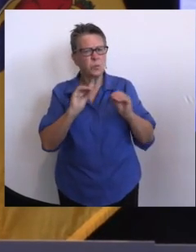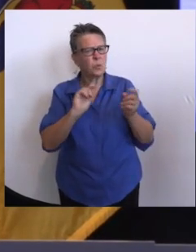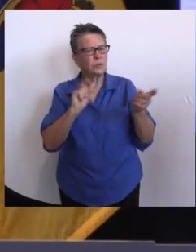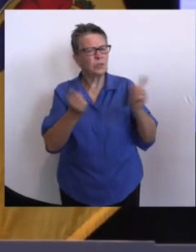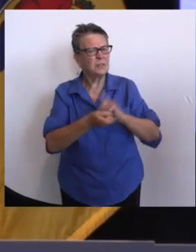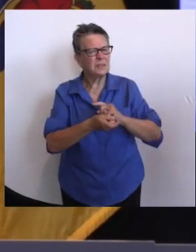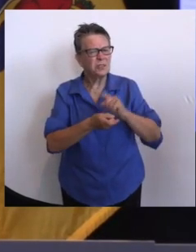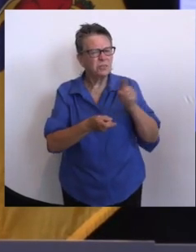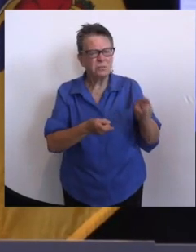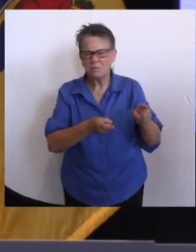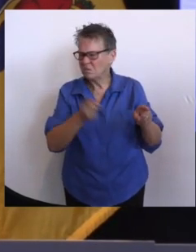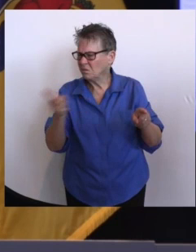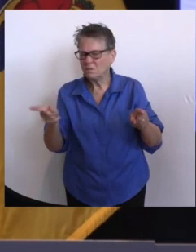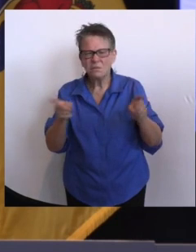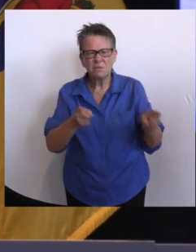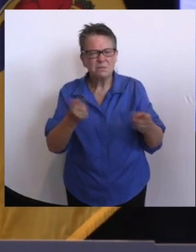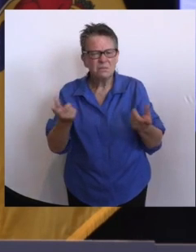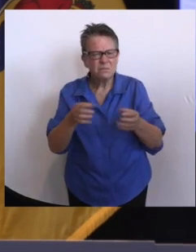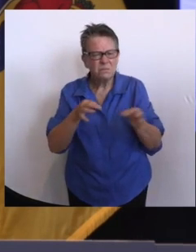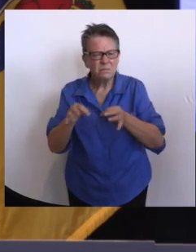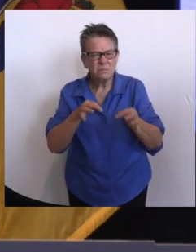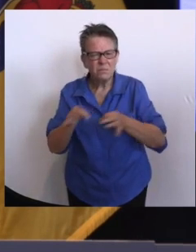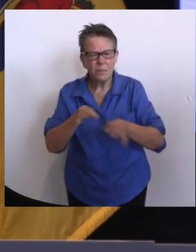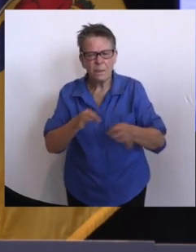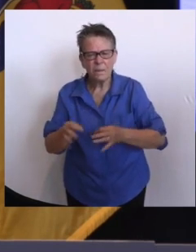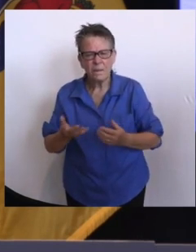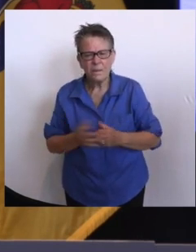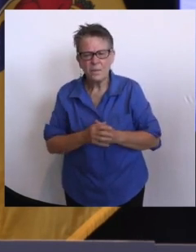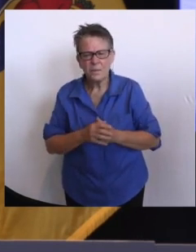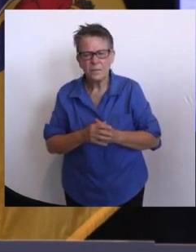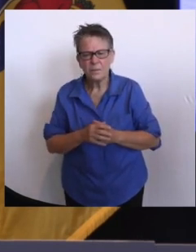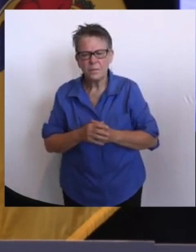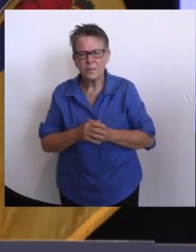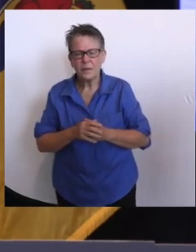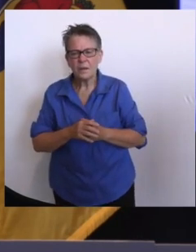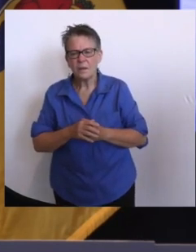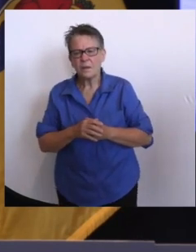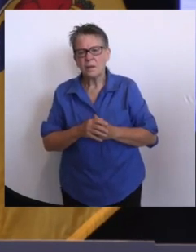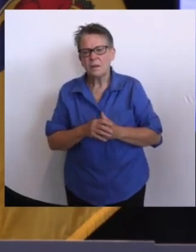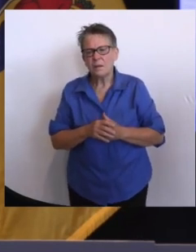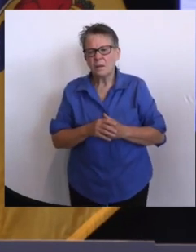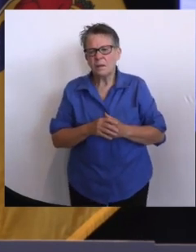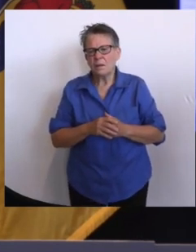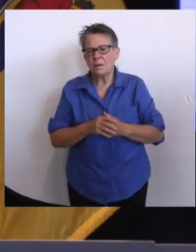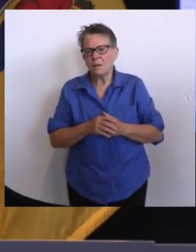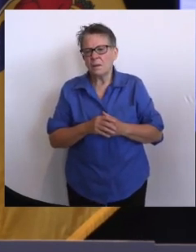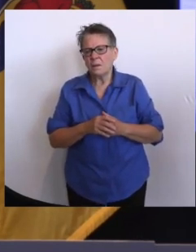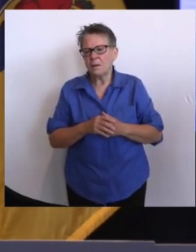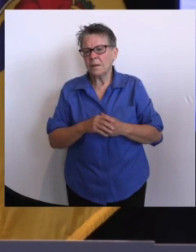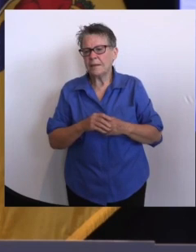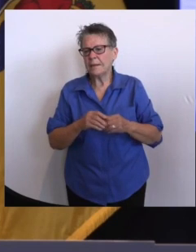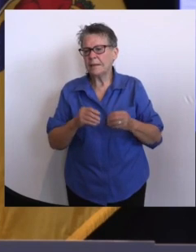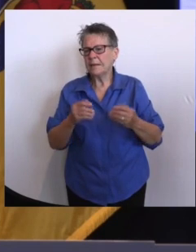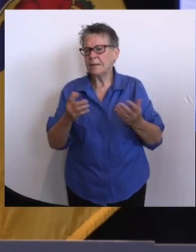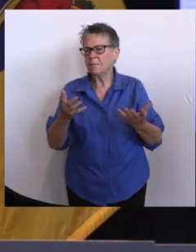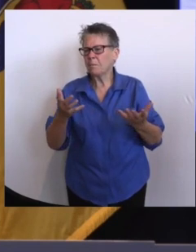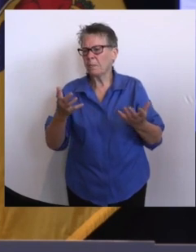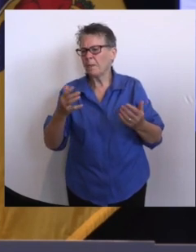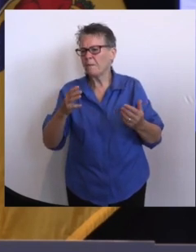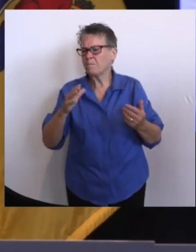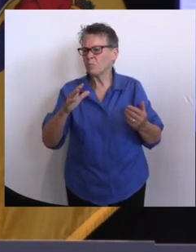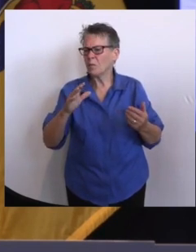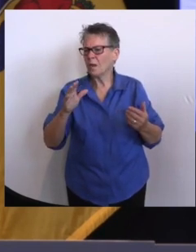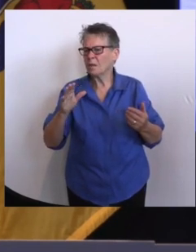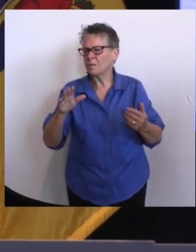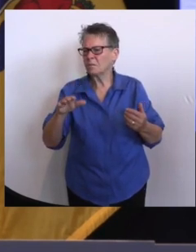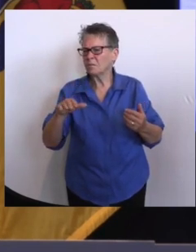adjustments. Is there something specific behind the larger increases? And Commissioner, I was wondering if you could clarify on the mega sites. Do